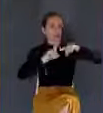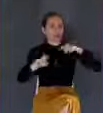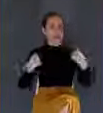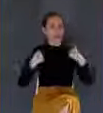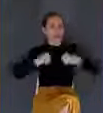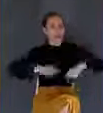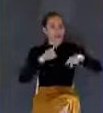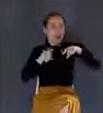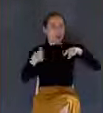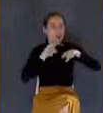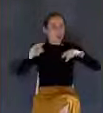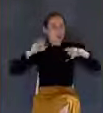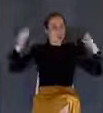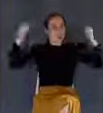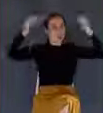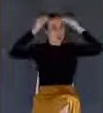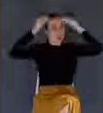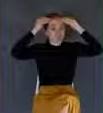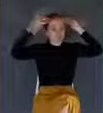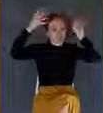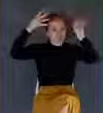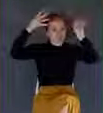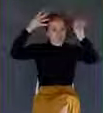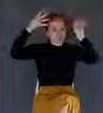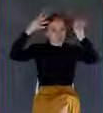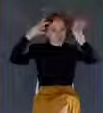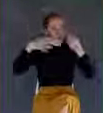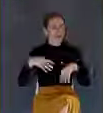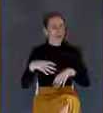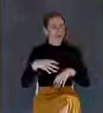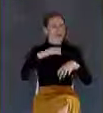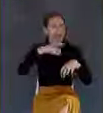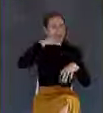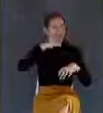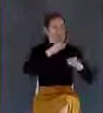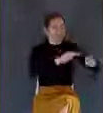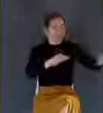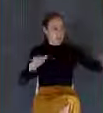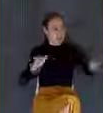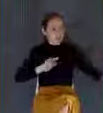He says to her, what have you been doing? She says, I've been waiting for you.